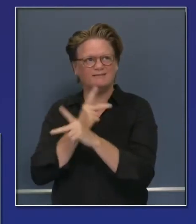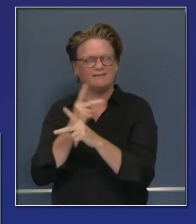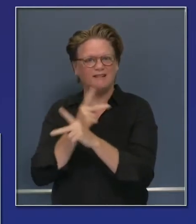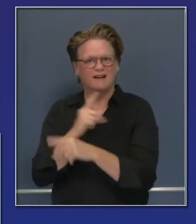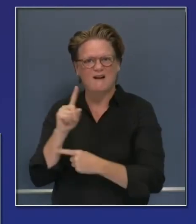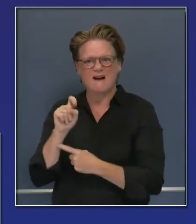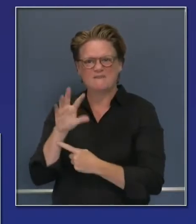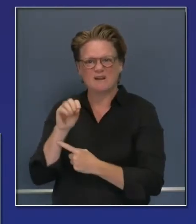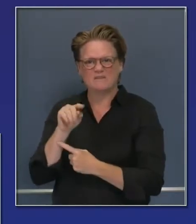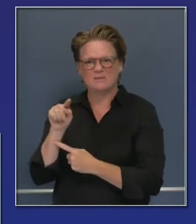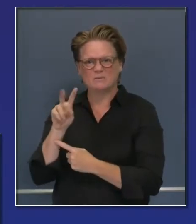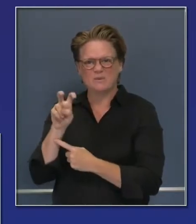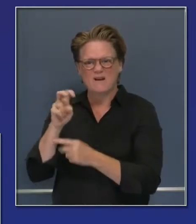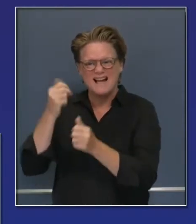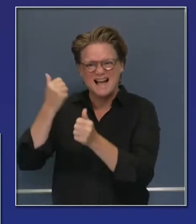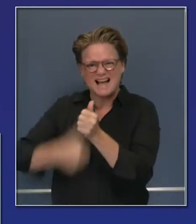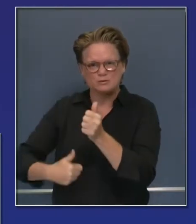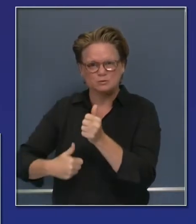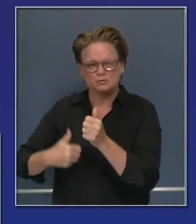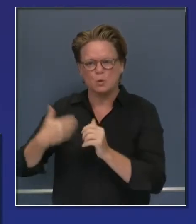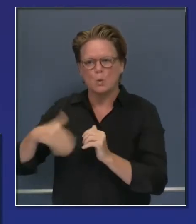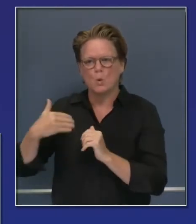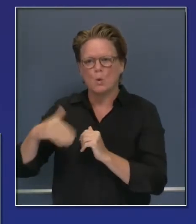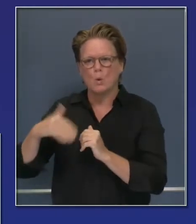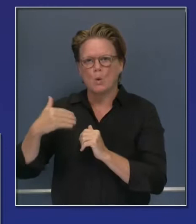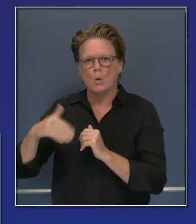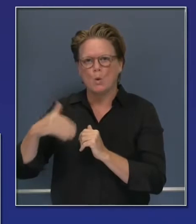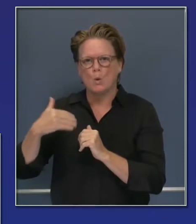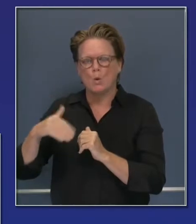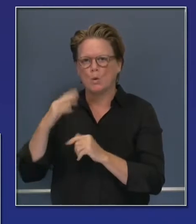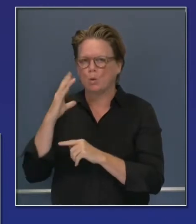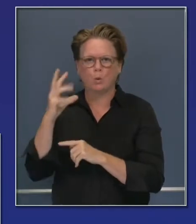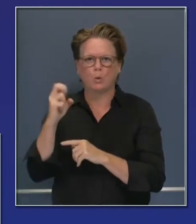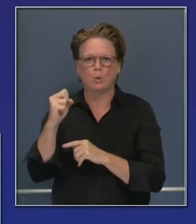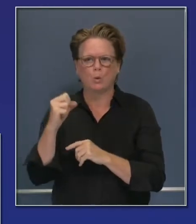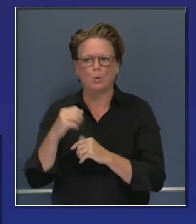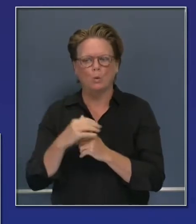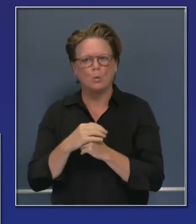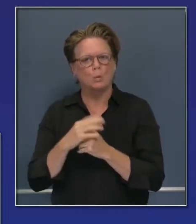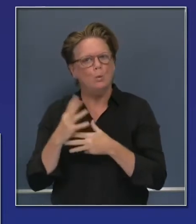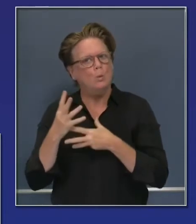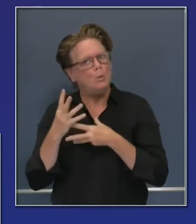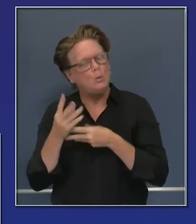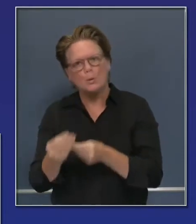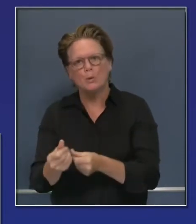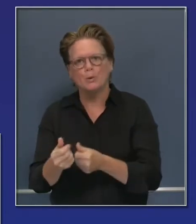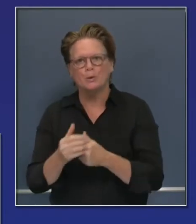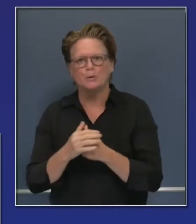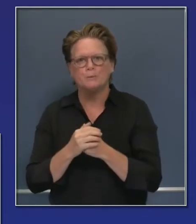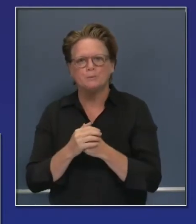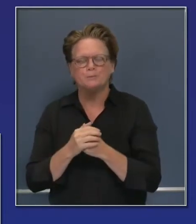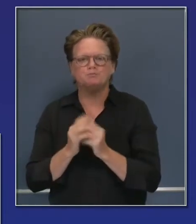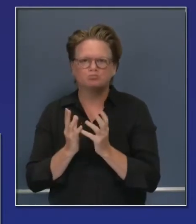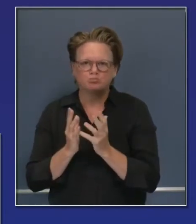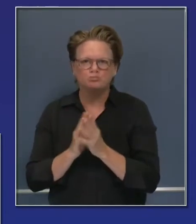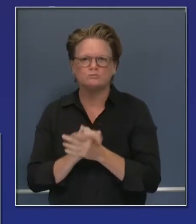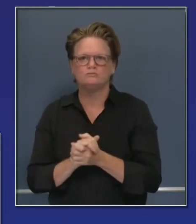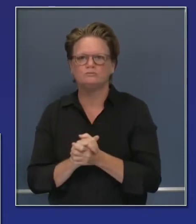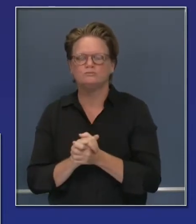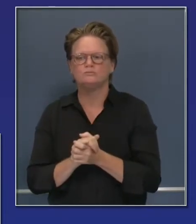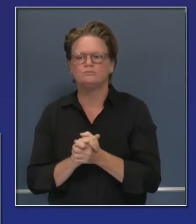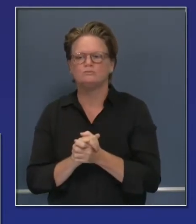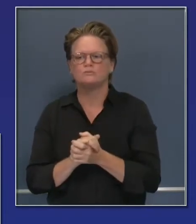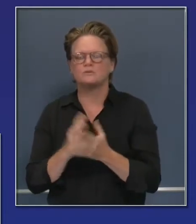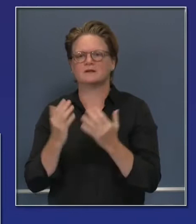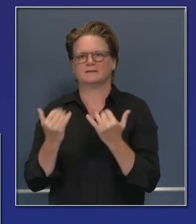$200, the extraordinary cost of that diagnostic. We are now moving forward